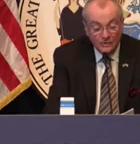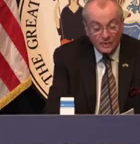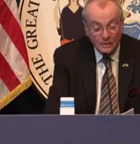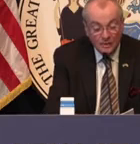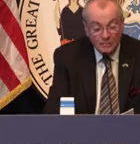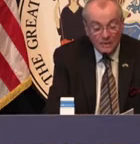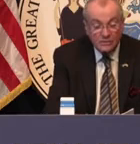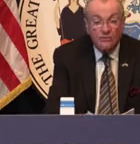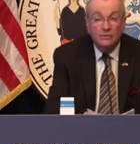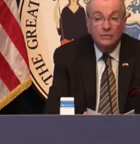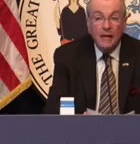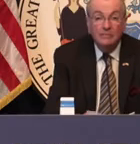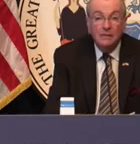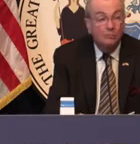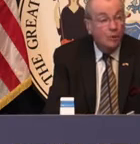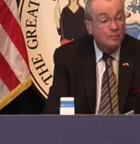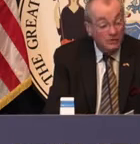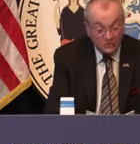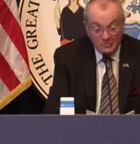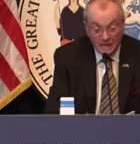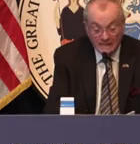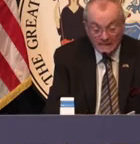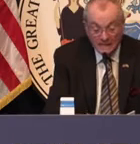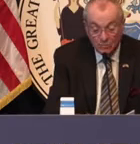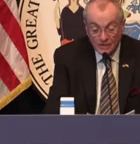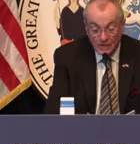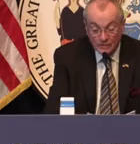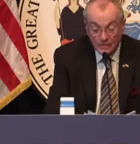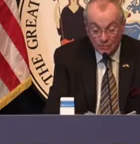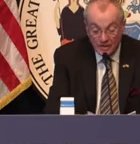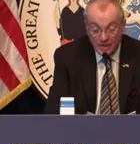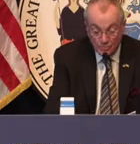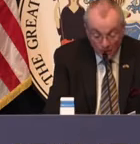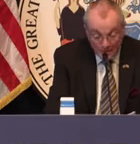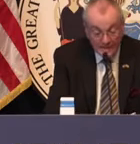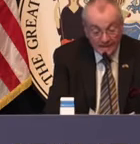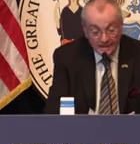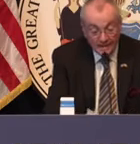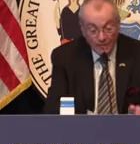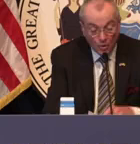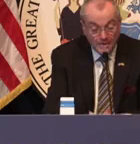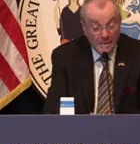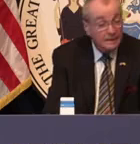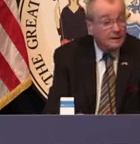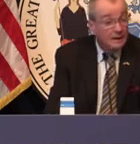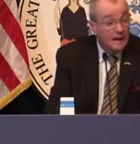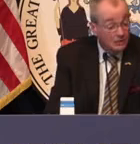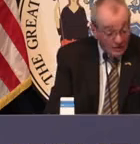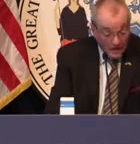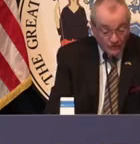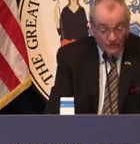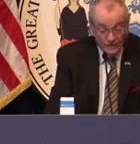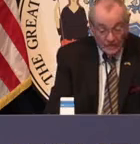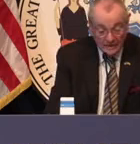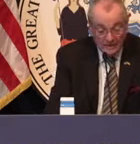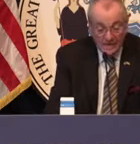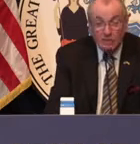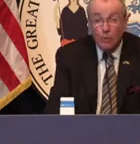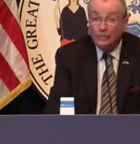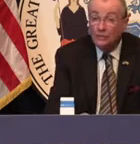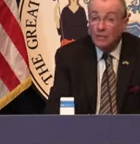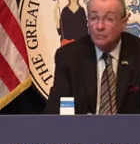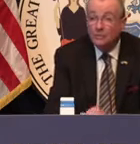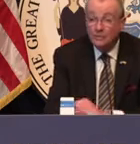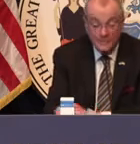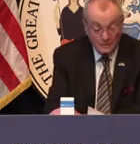status, and that means more peace of mind. More testing creates more data, and more data allows us to